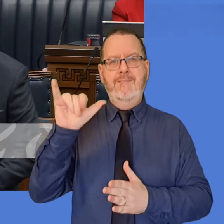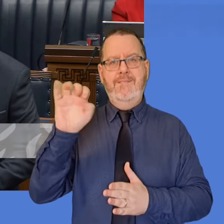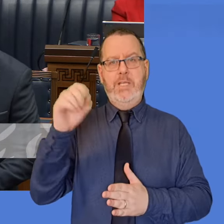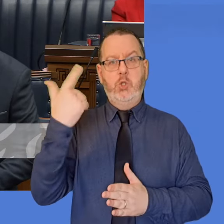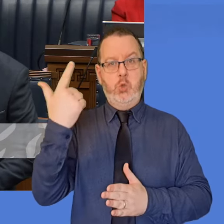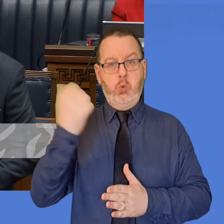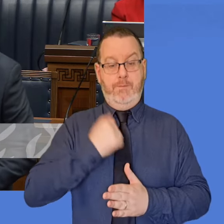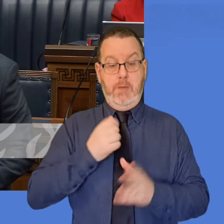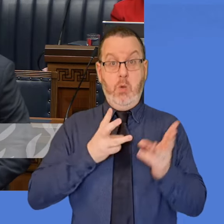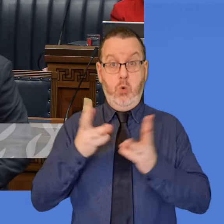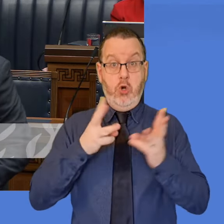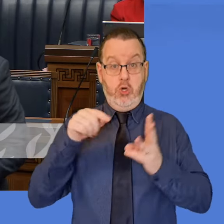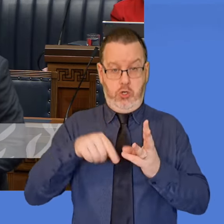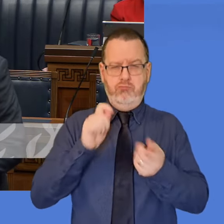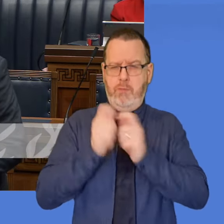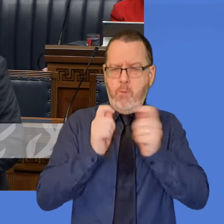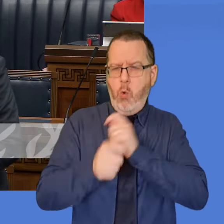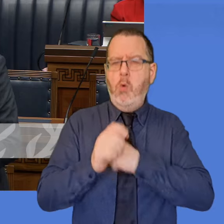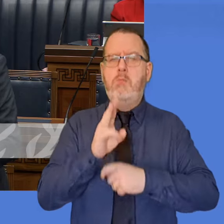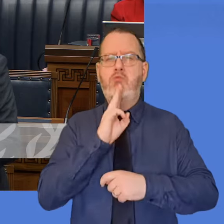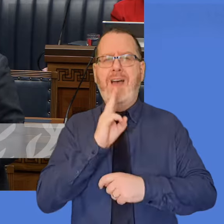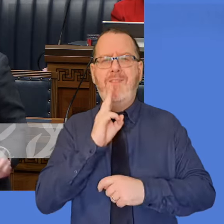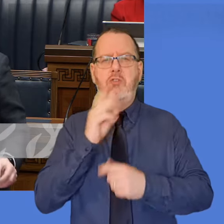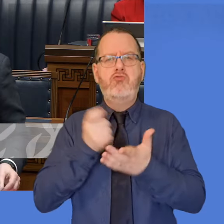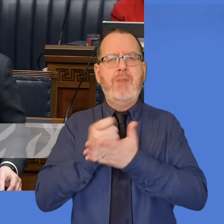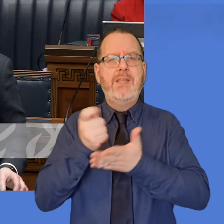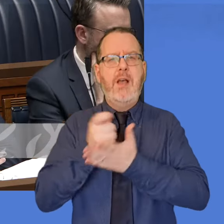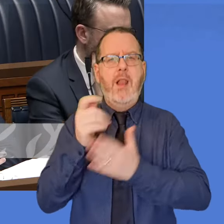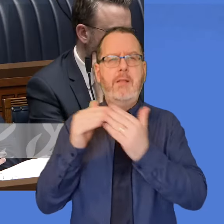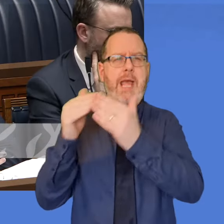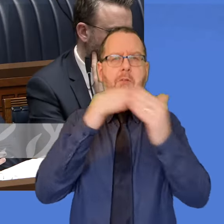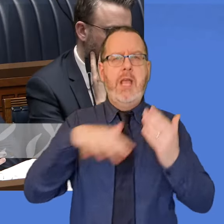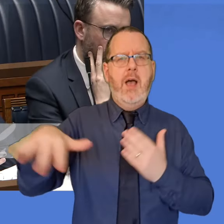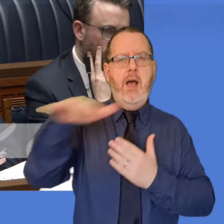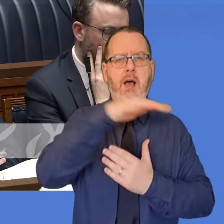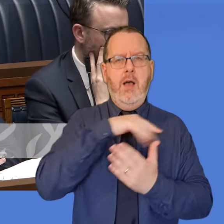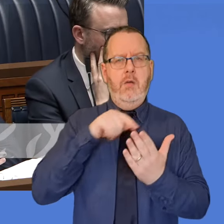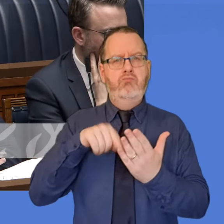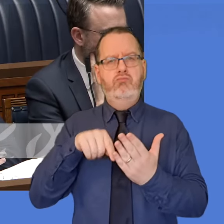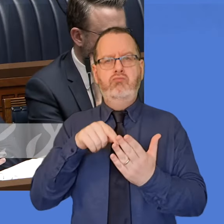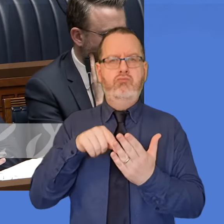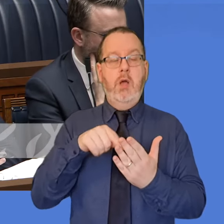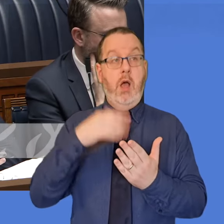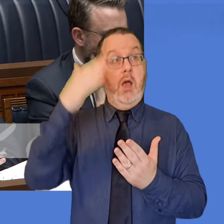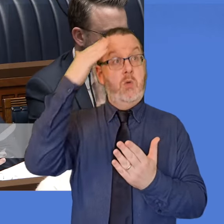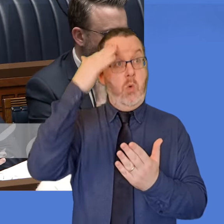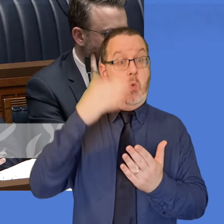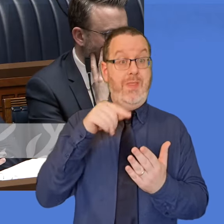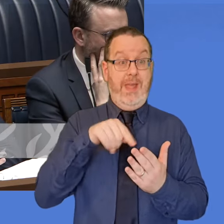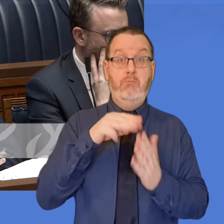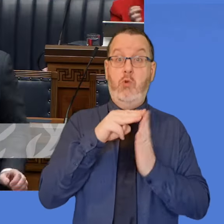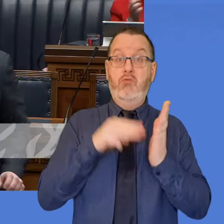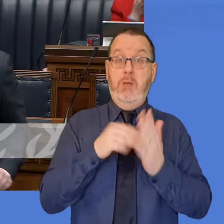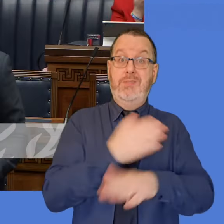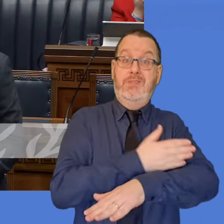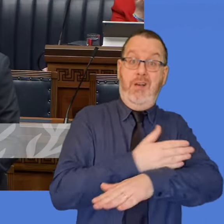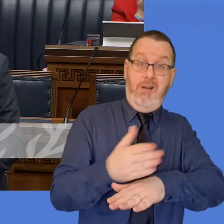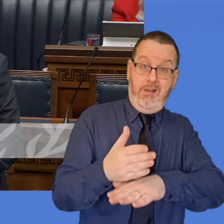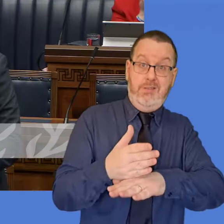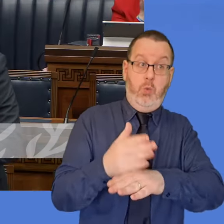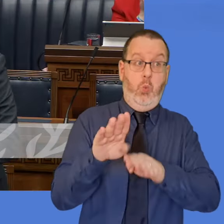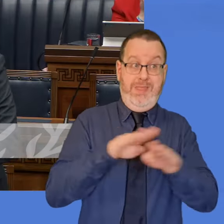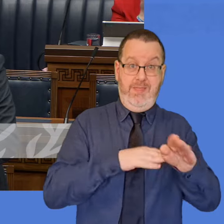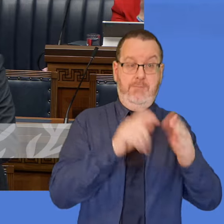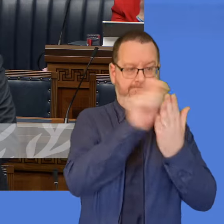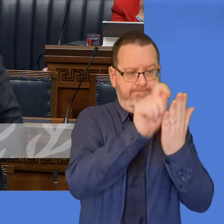should include. I am conscious that the reform programme began with a review that is now over eight years old, so I have asked my officials to re